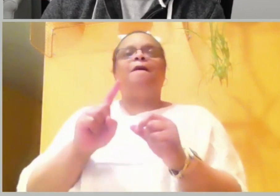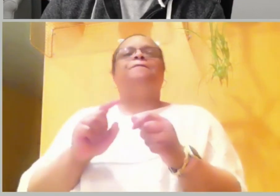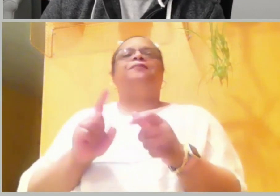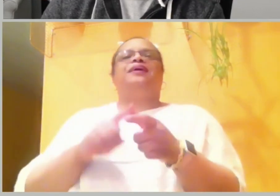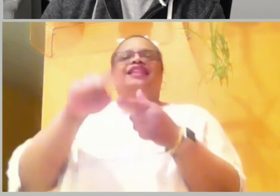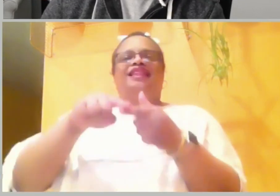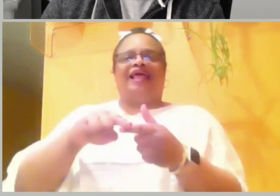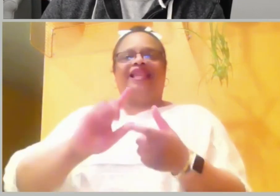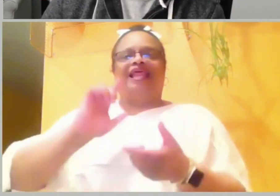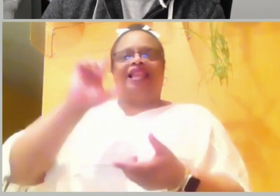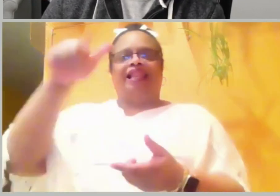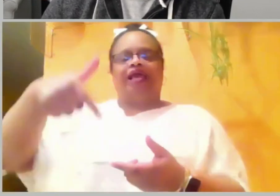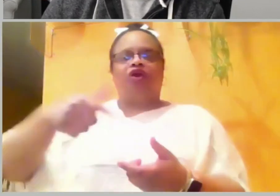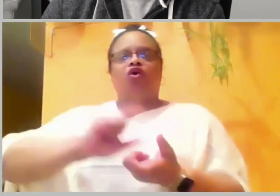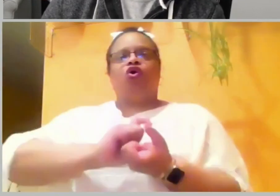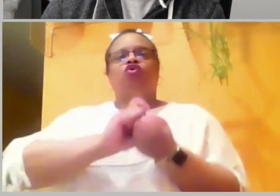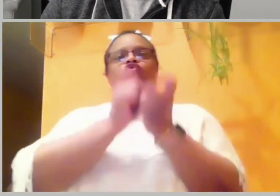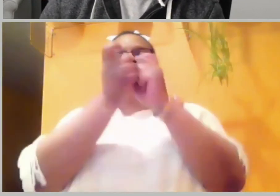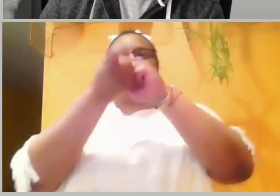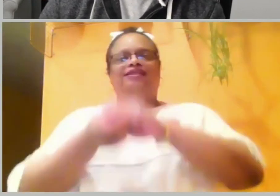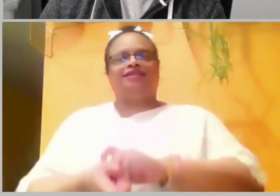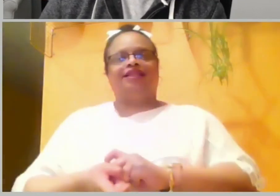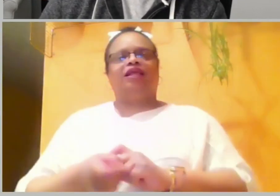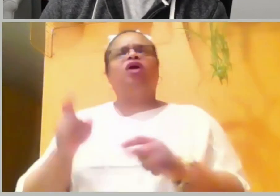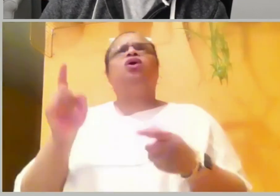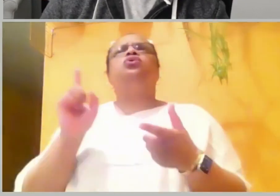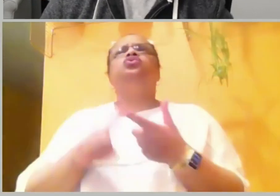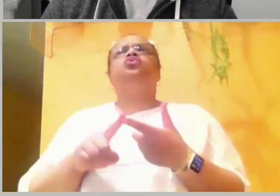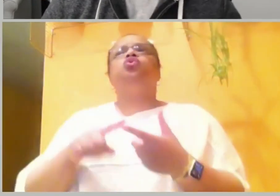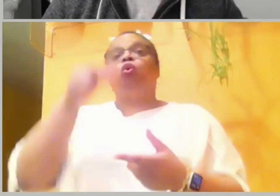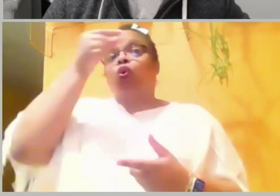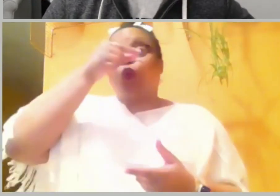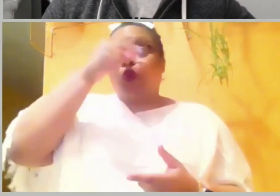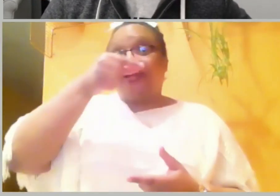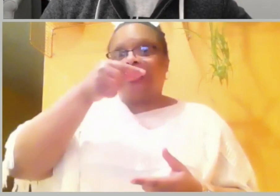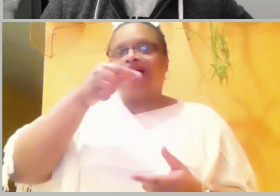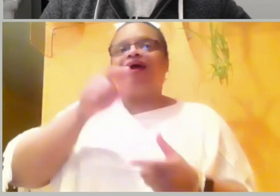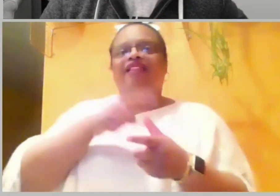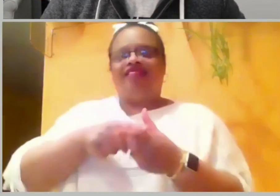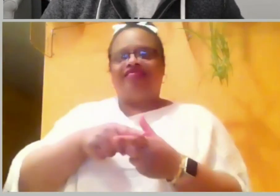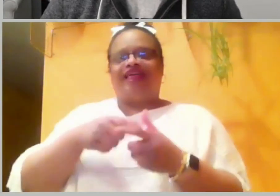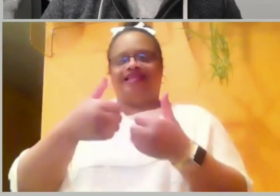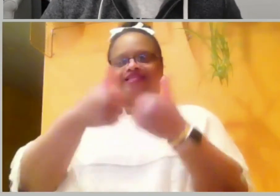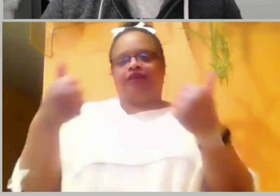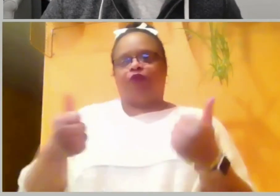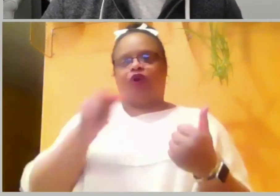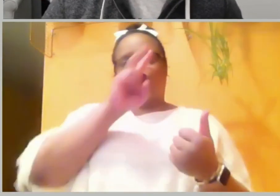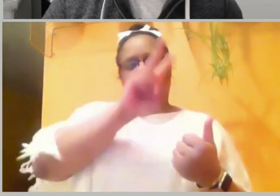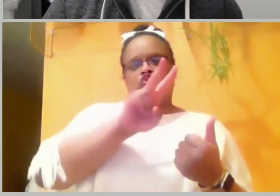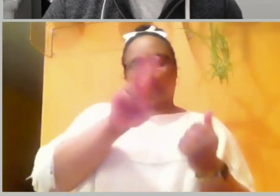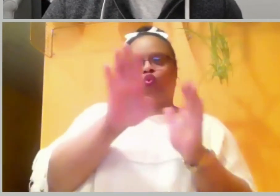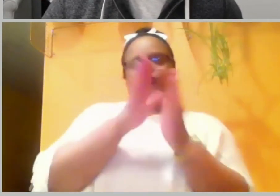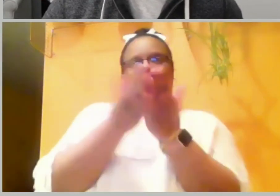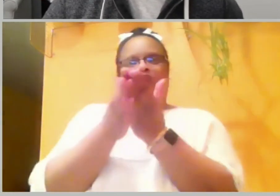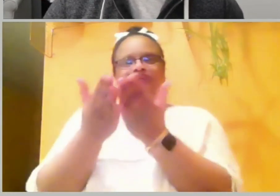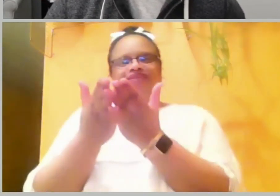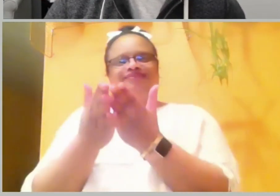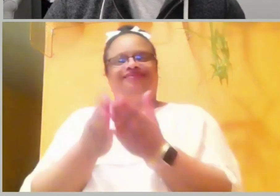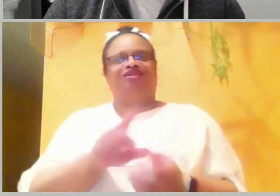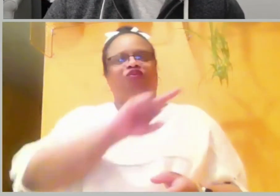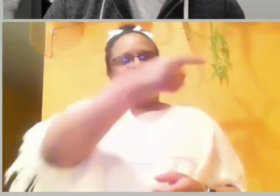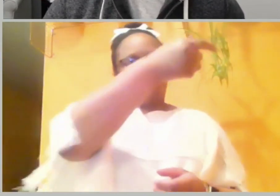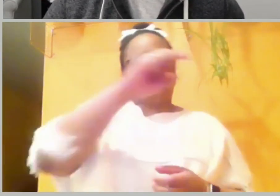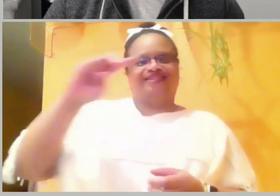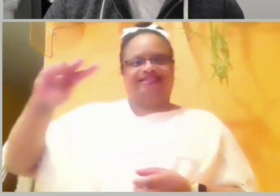is also known as the Septuagint. So the books open up, or I should say the book opens up with David finding out